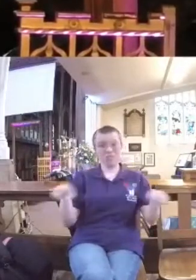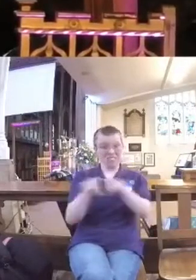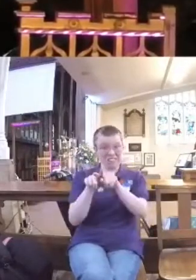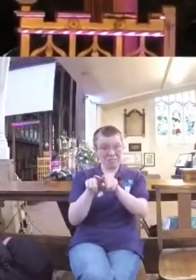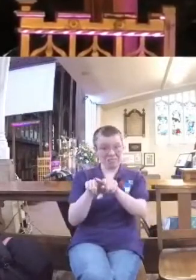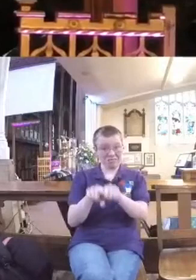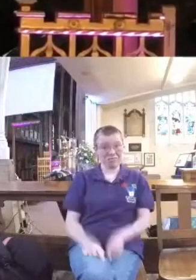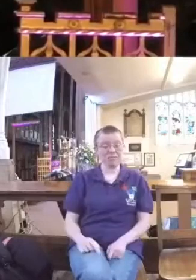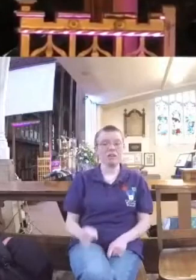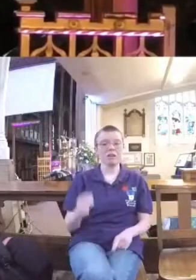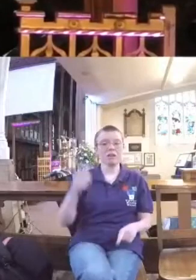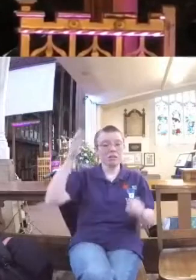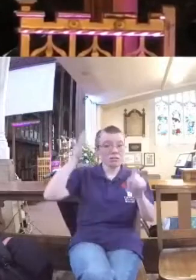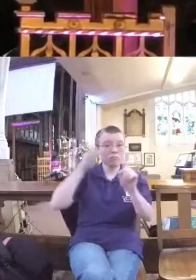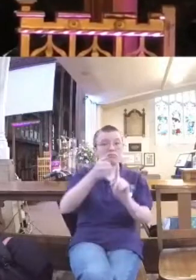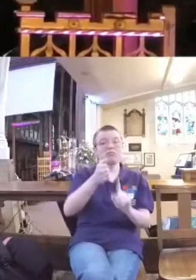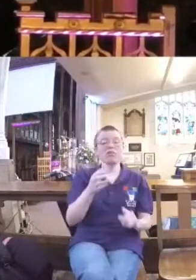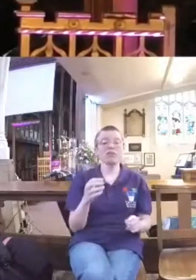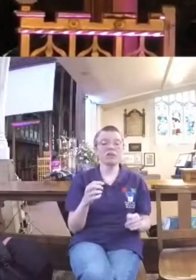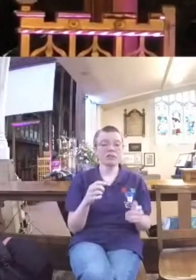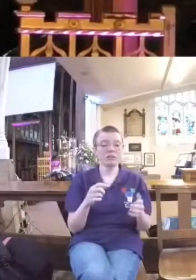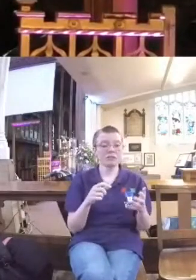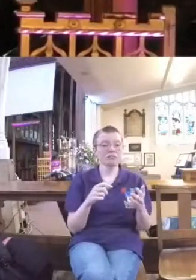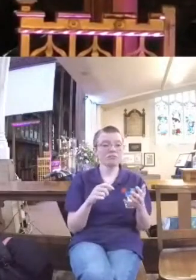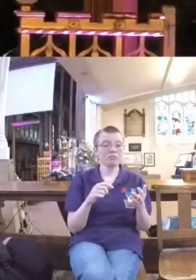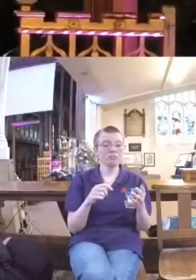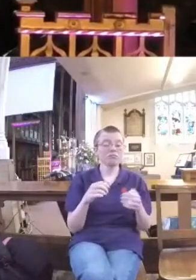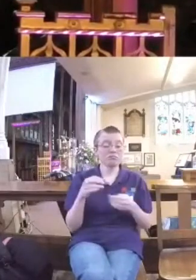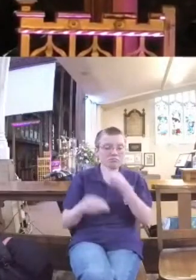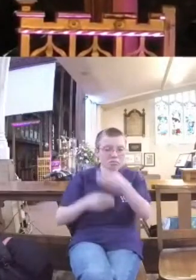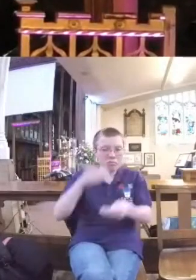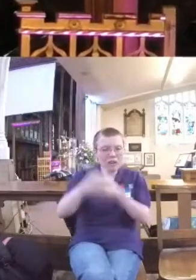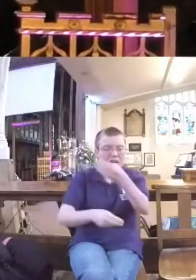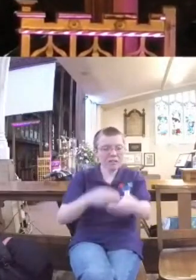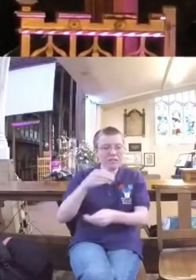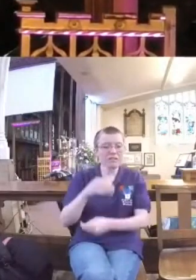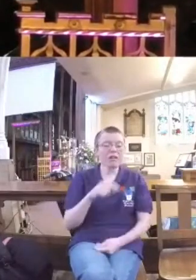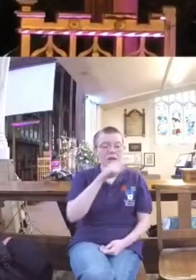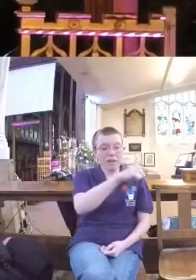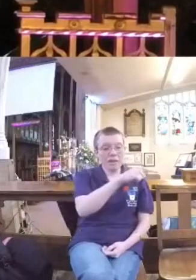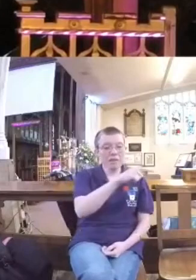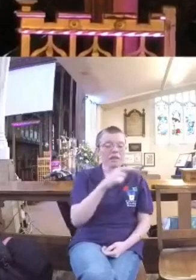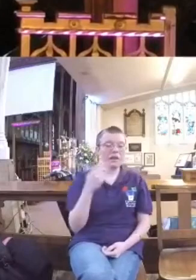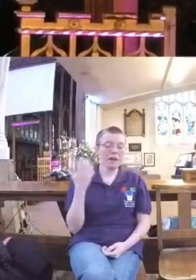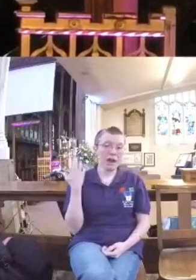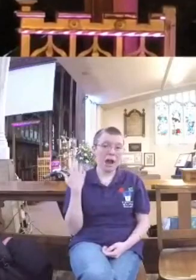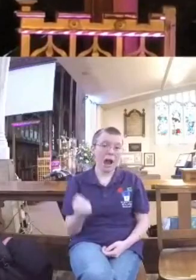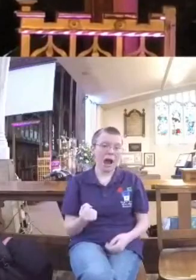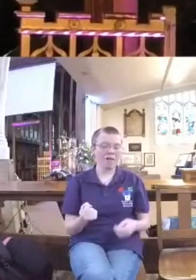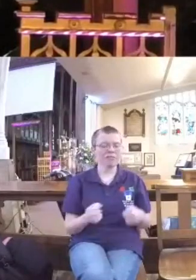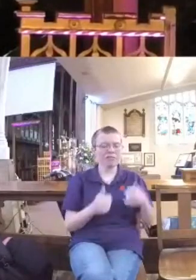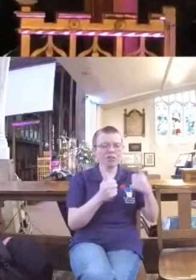The prophet Hosea explains it like this. As they had their pasture, they became satisfied.